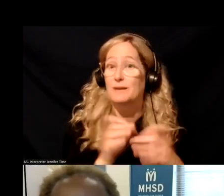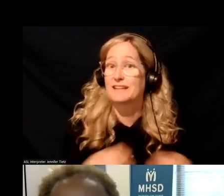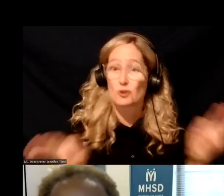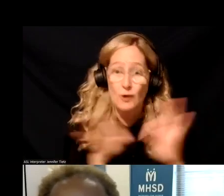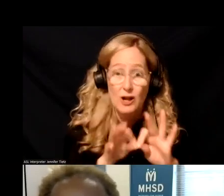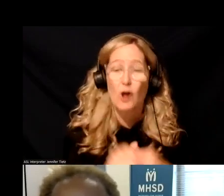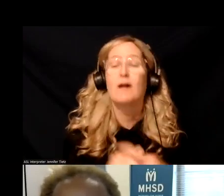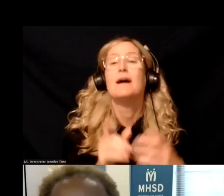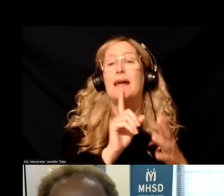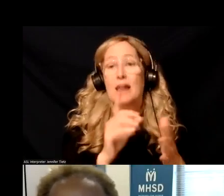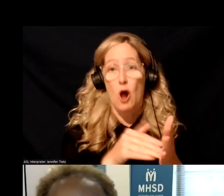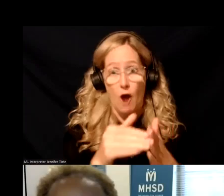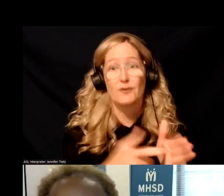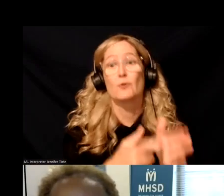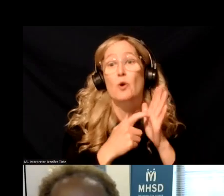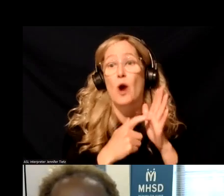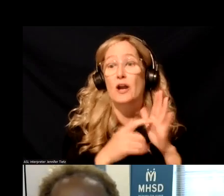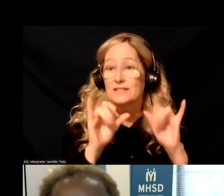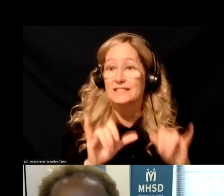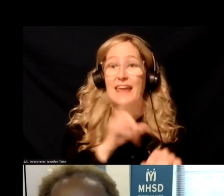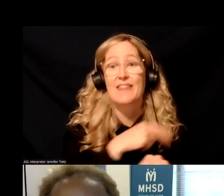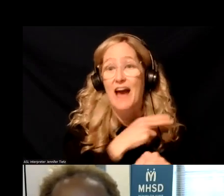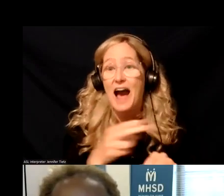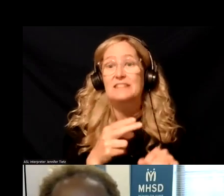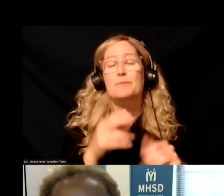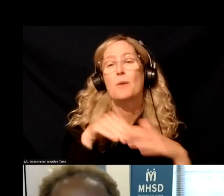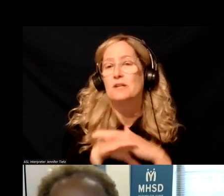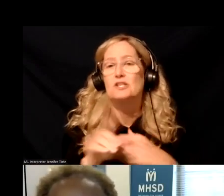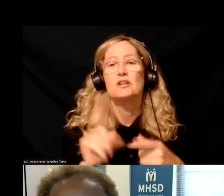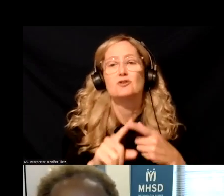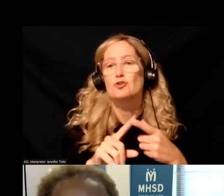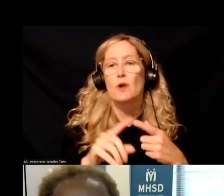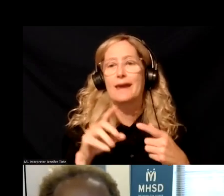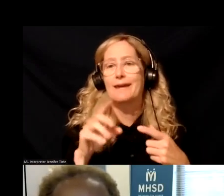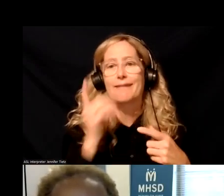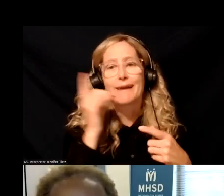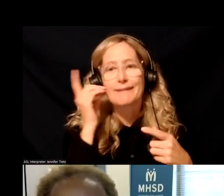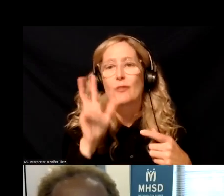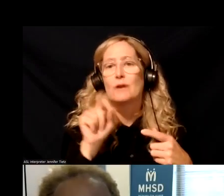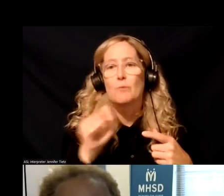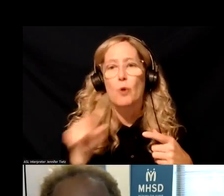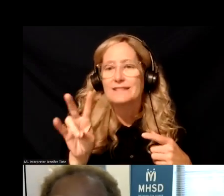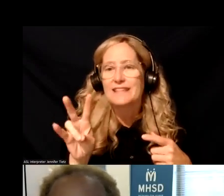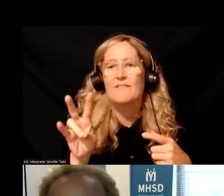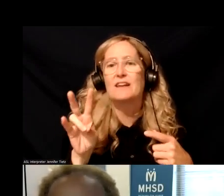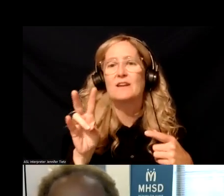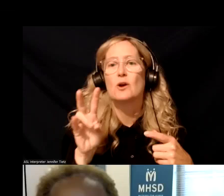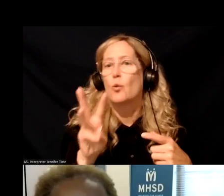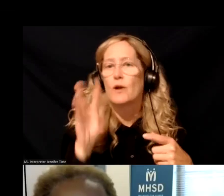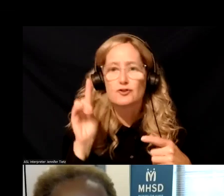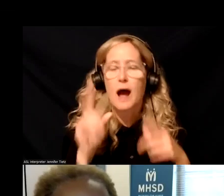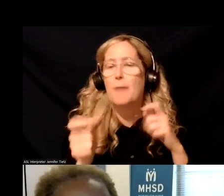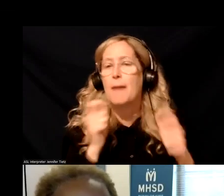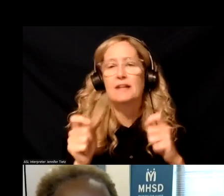that often requires, um, a hospital admission or admission to a residential 3.7, uh, withdrawal management type